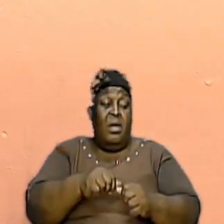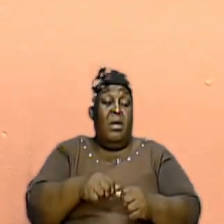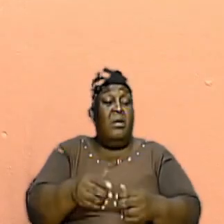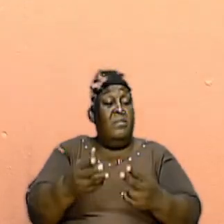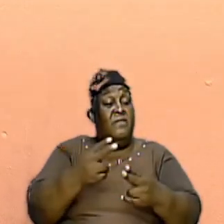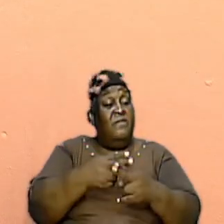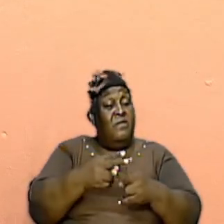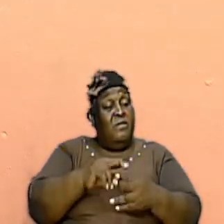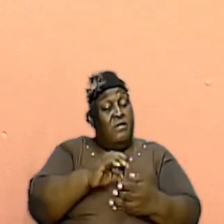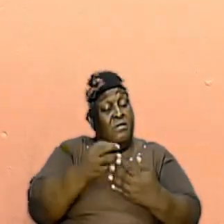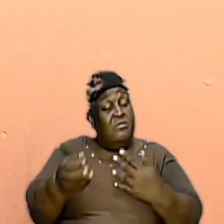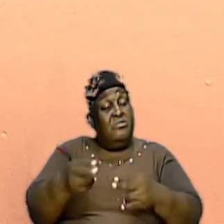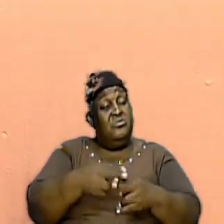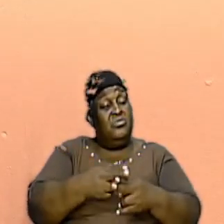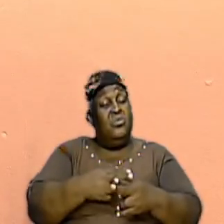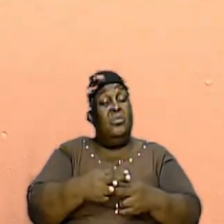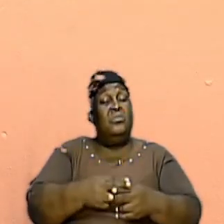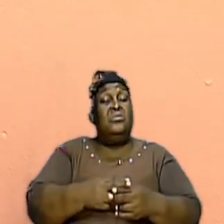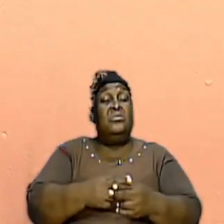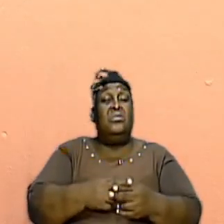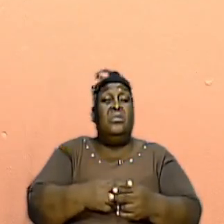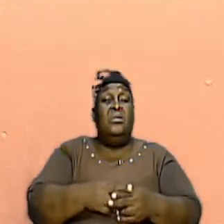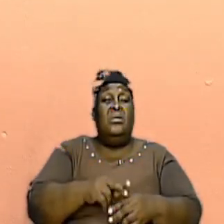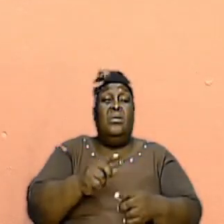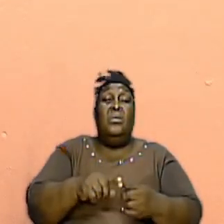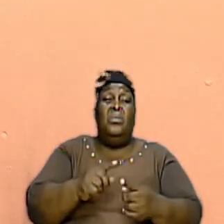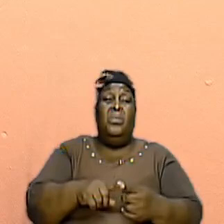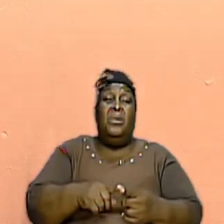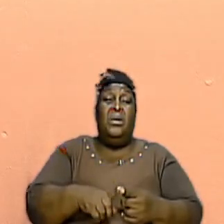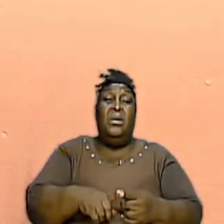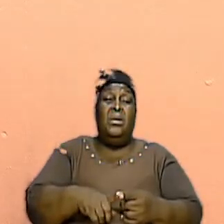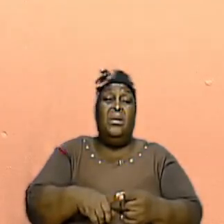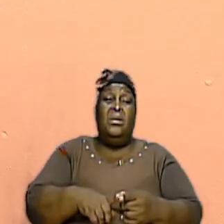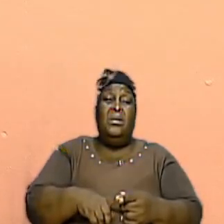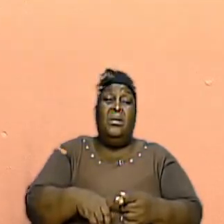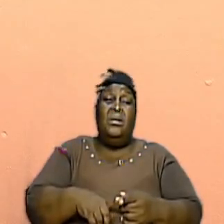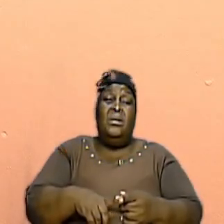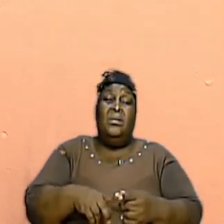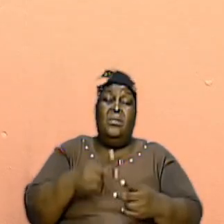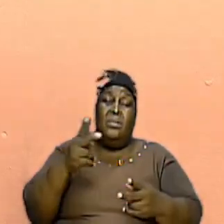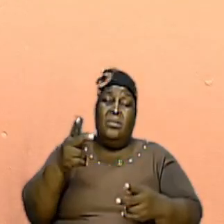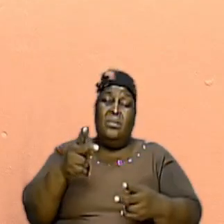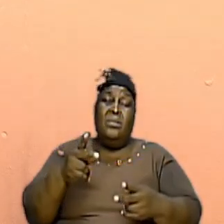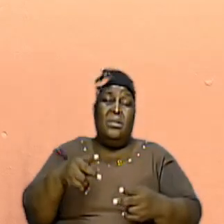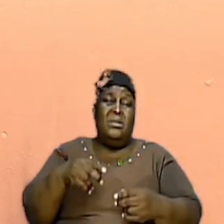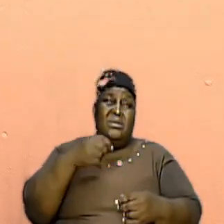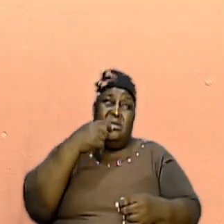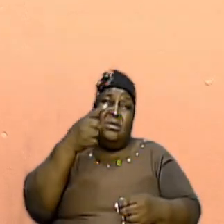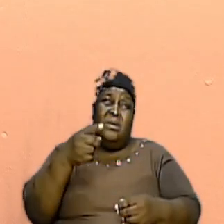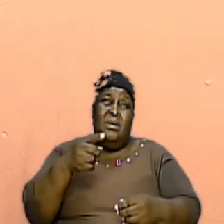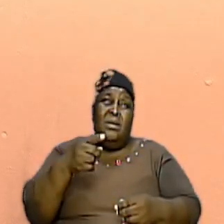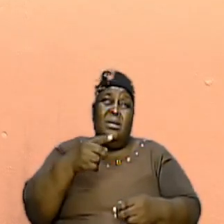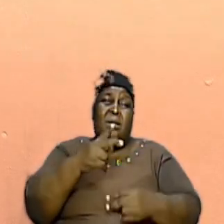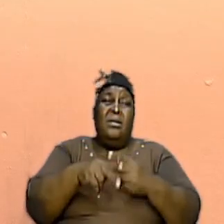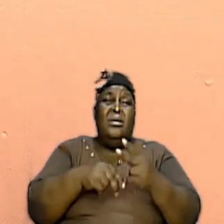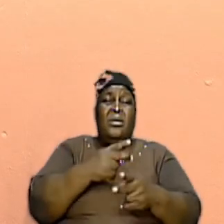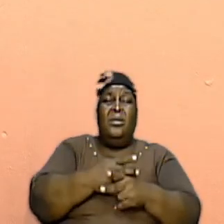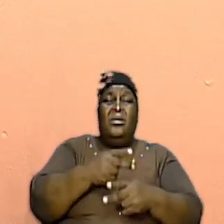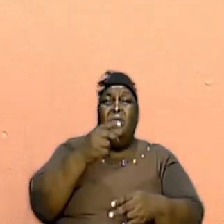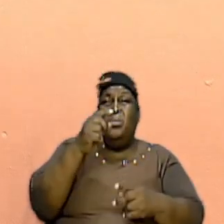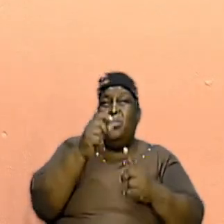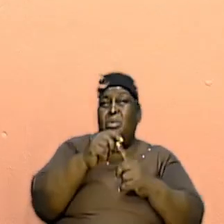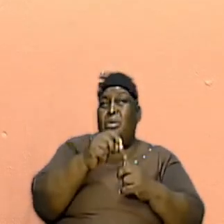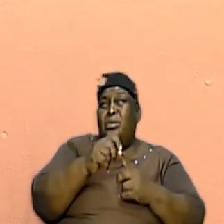Can And When We Look At The Kind Of Admonition Coming From The Apostle We